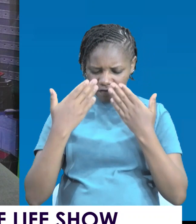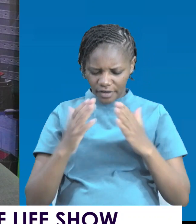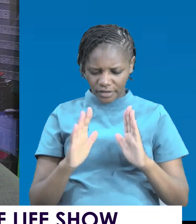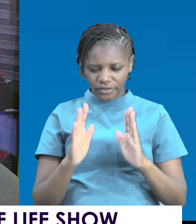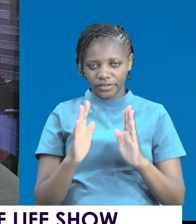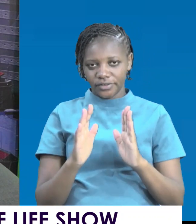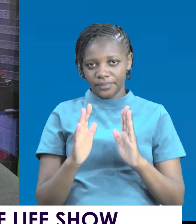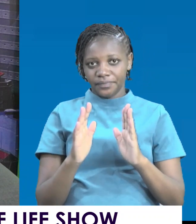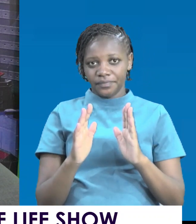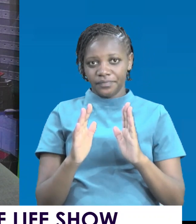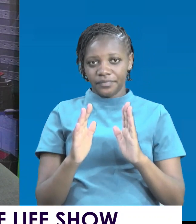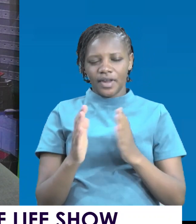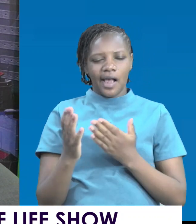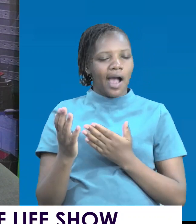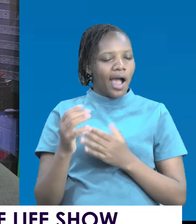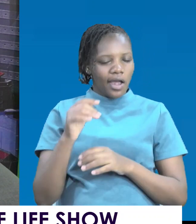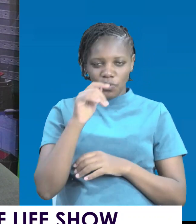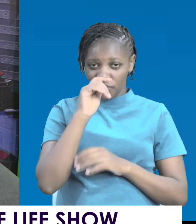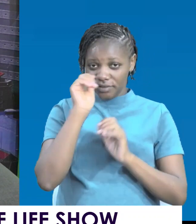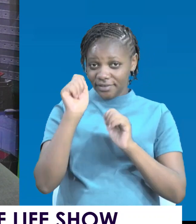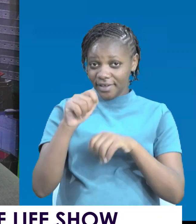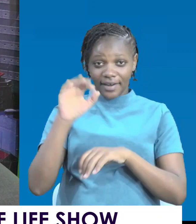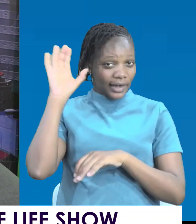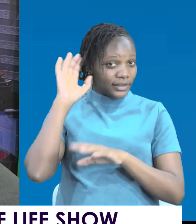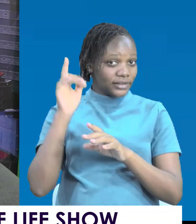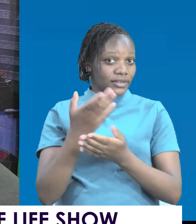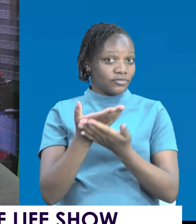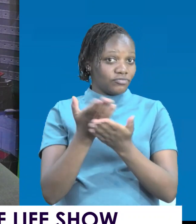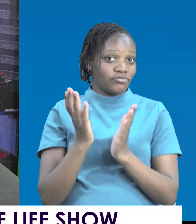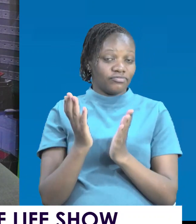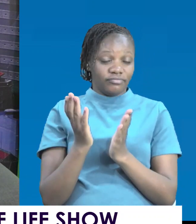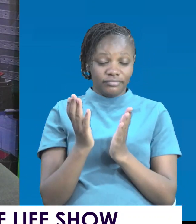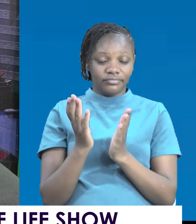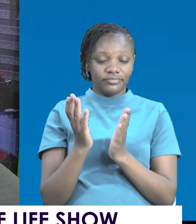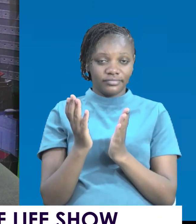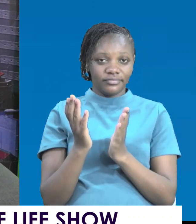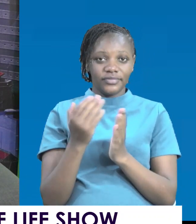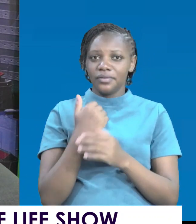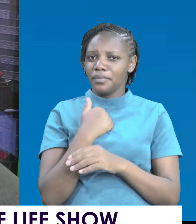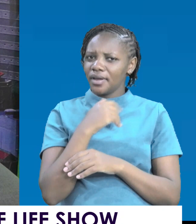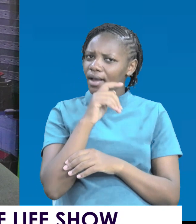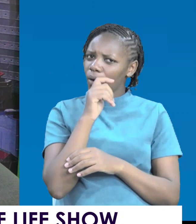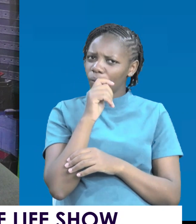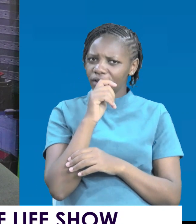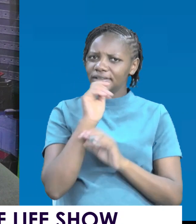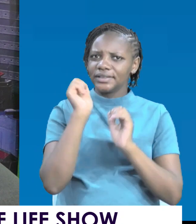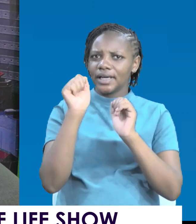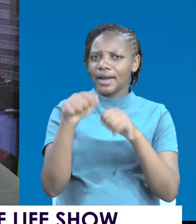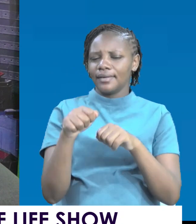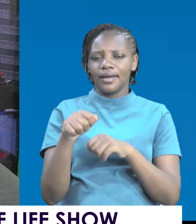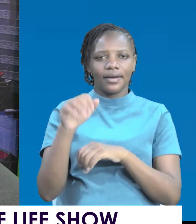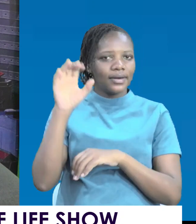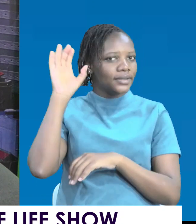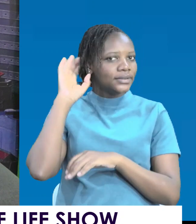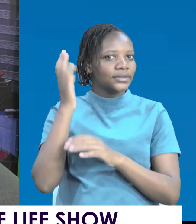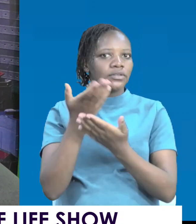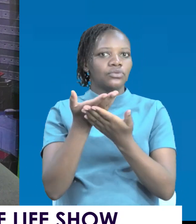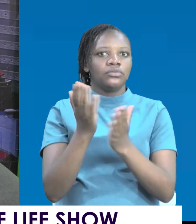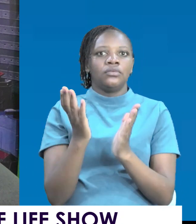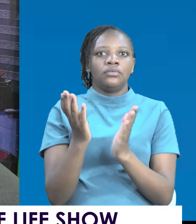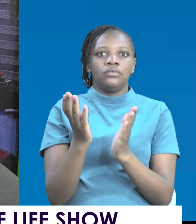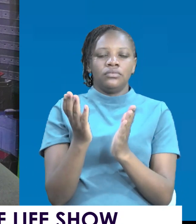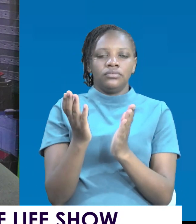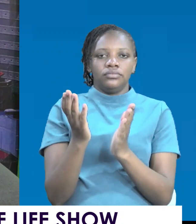I wish I could listen to you. I wish I could listen to you.